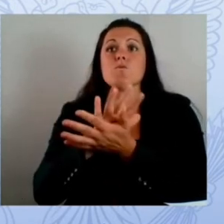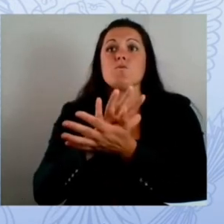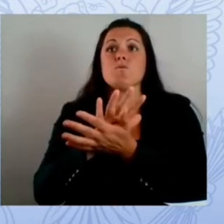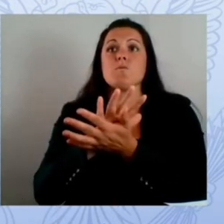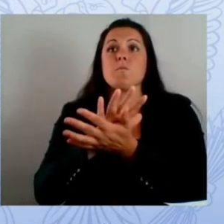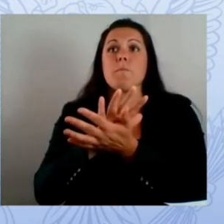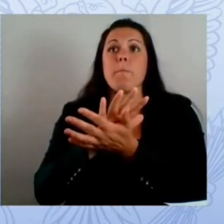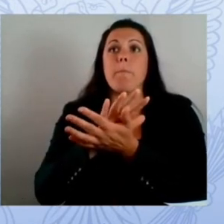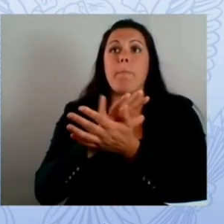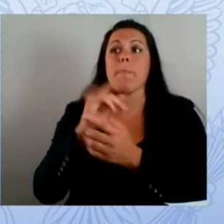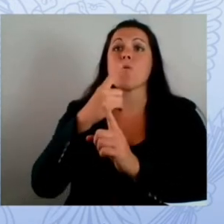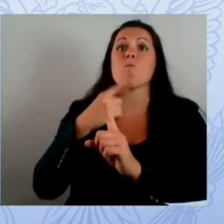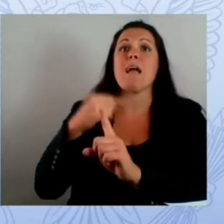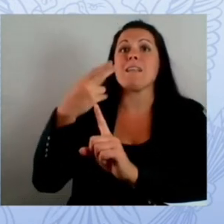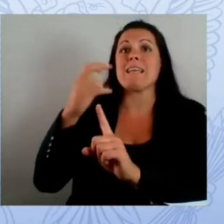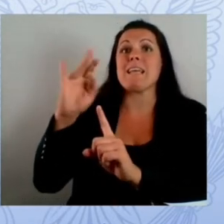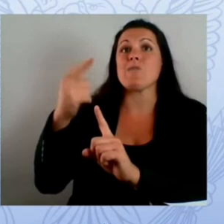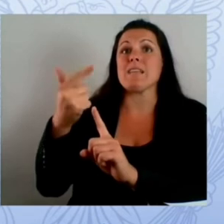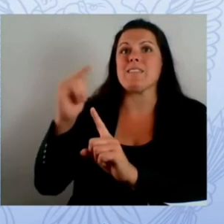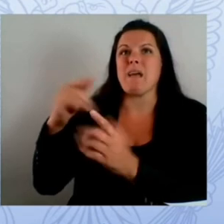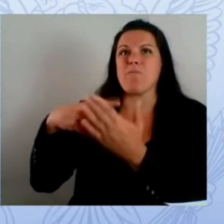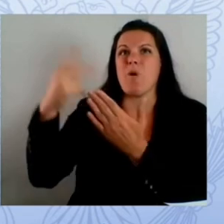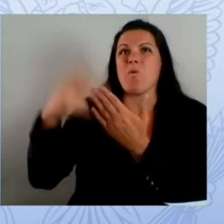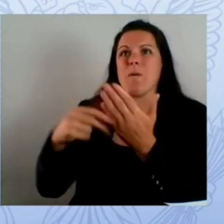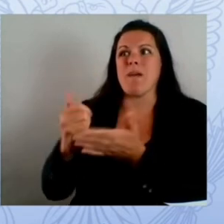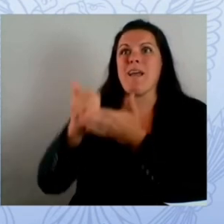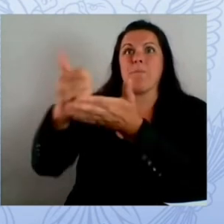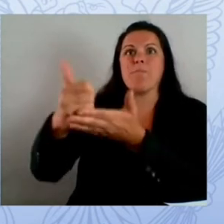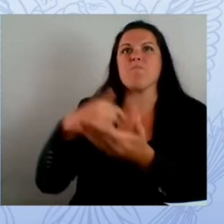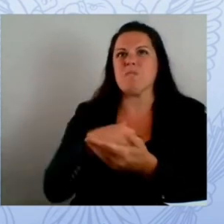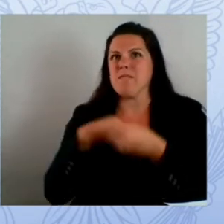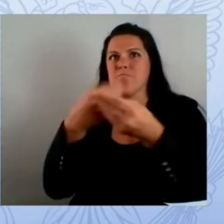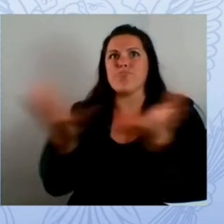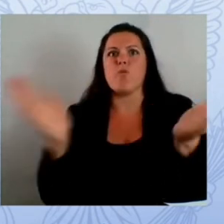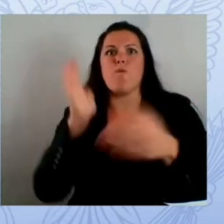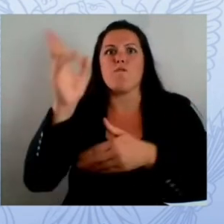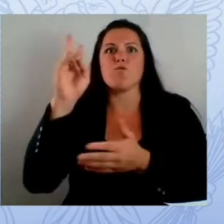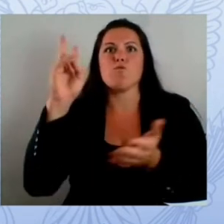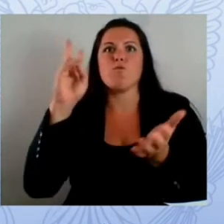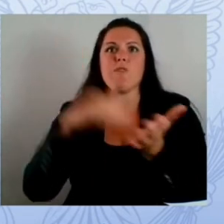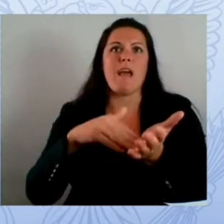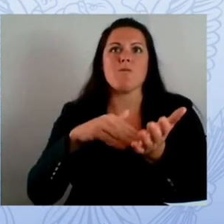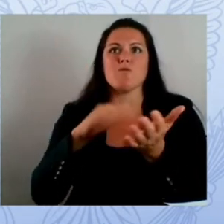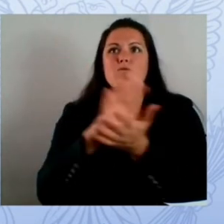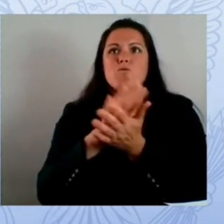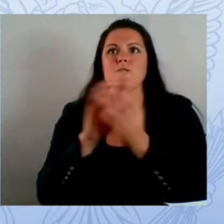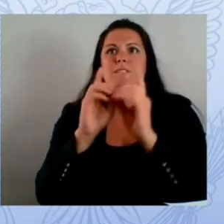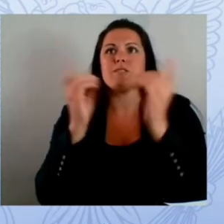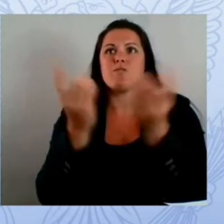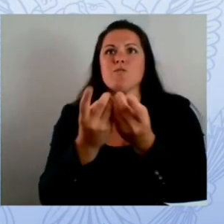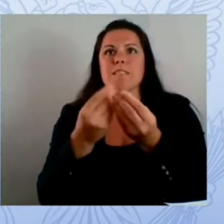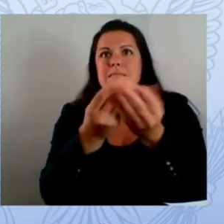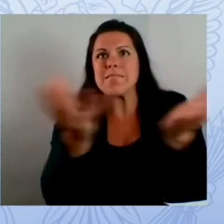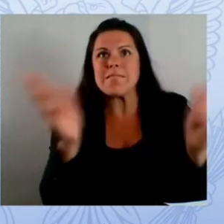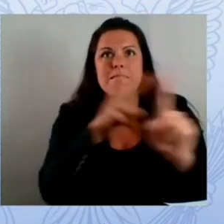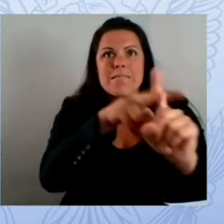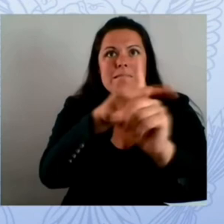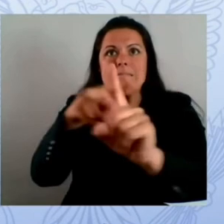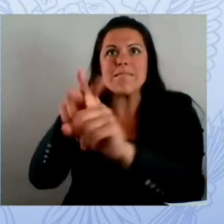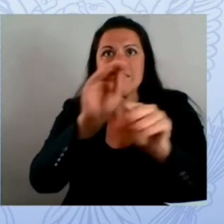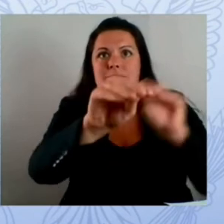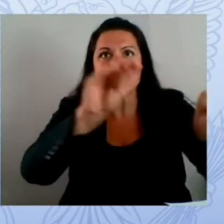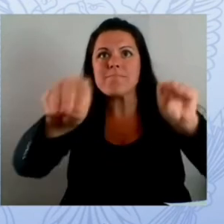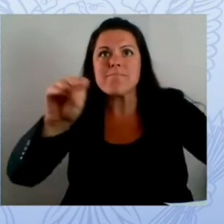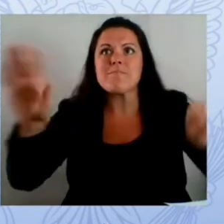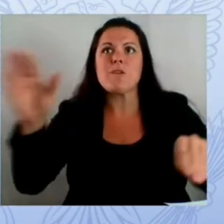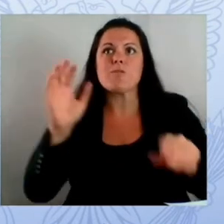educators teachers administrators uh of all types uh that are leveraging this platform to reduce the risk of phishing attacks